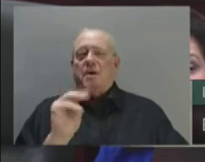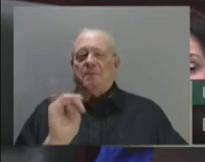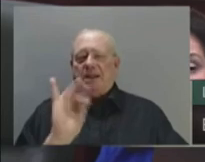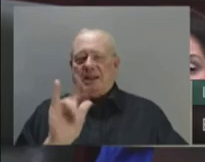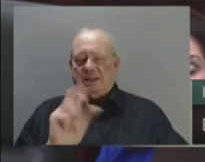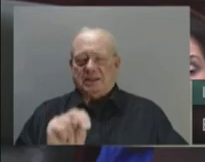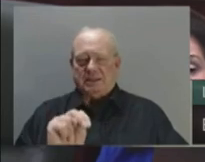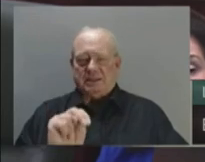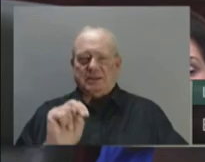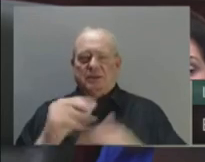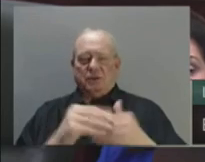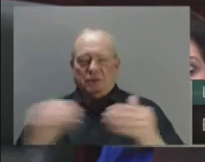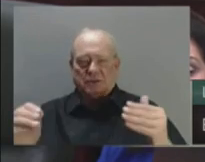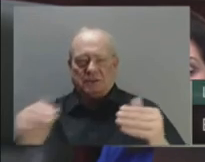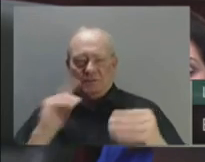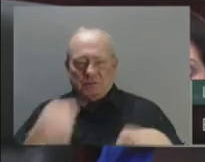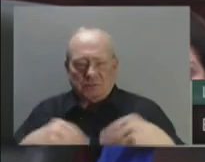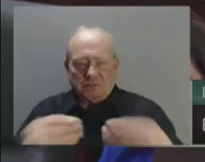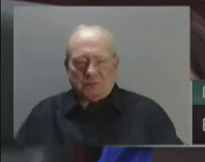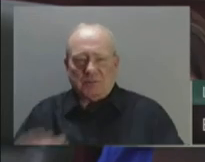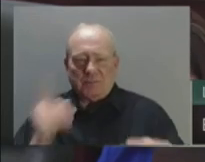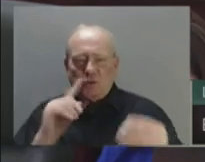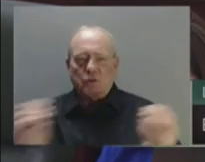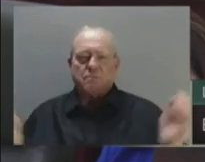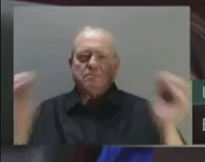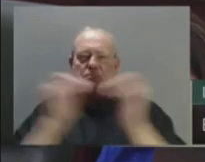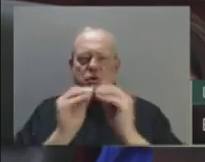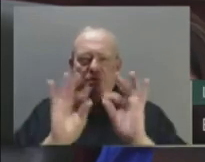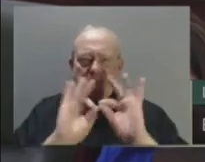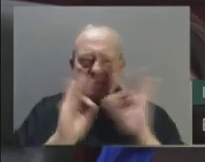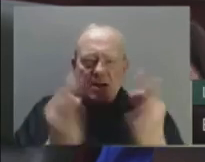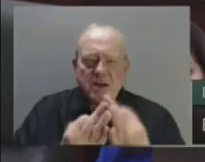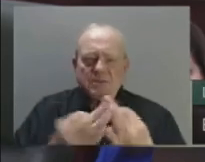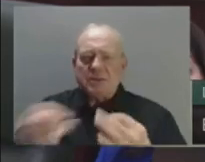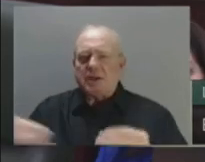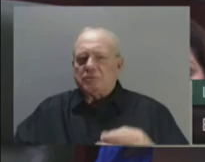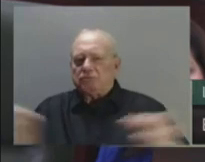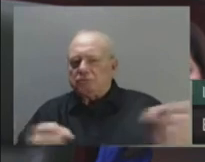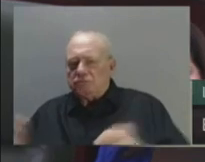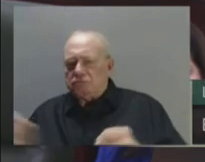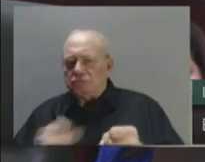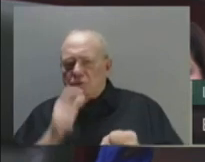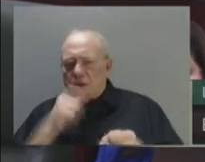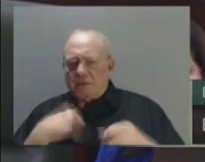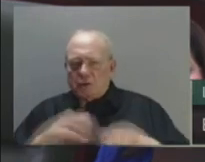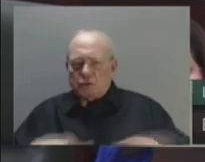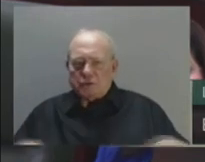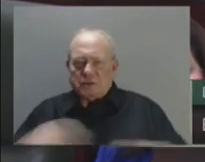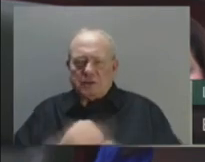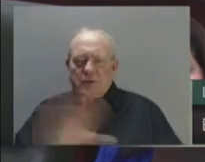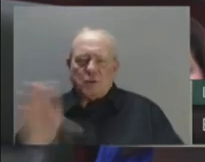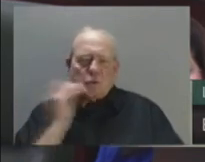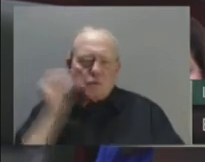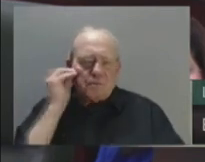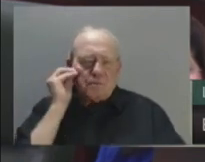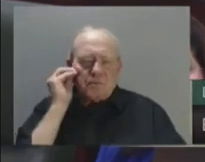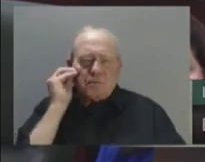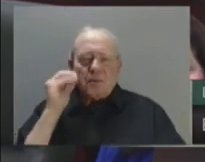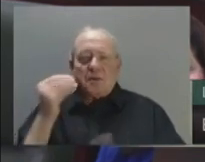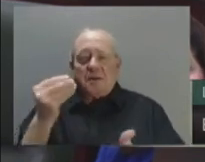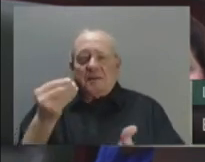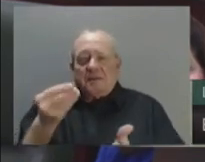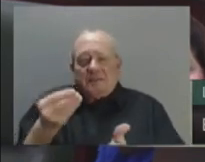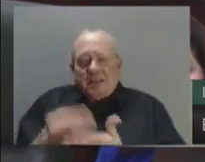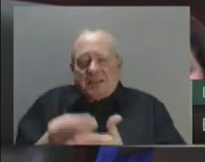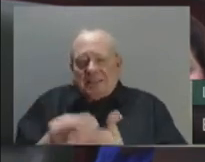family. Now, Mr. Speaker, care government initiatives and funding are essential in the care of vulnerable Albertans. They are so